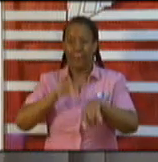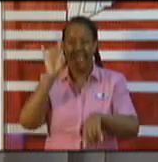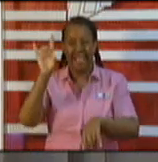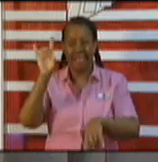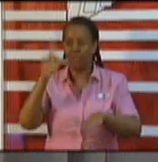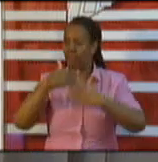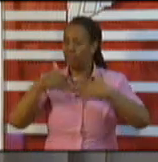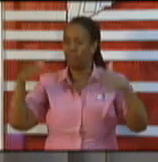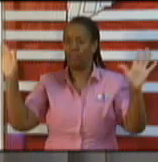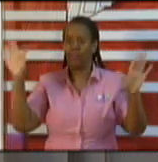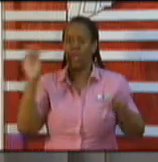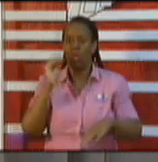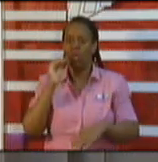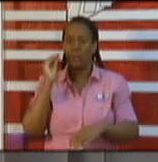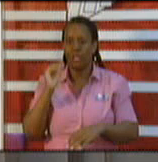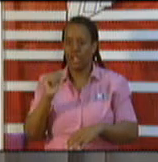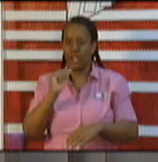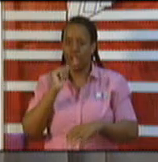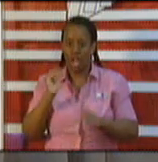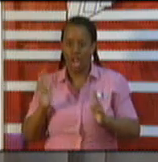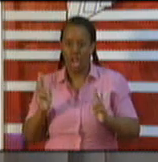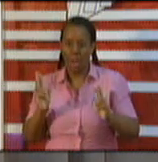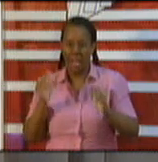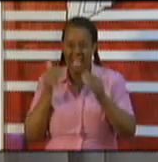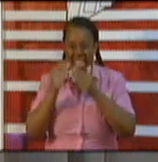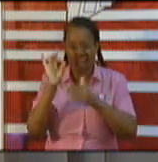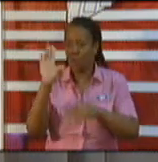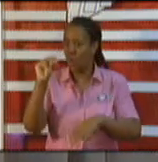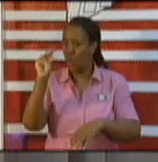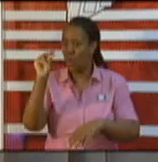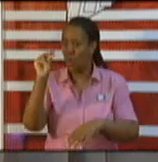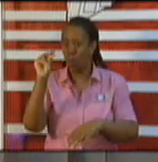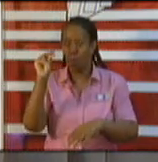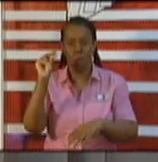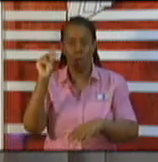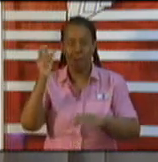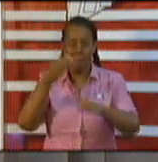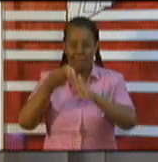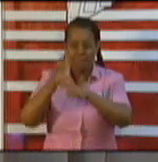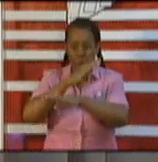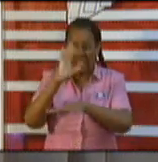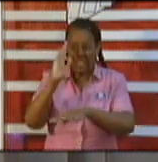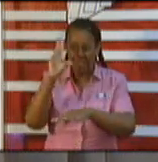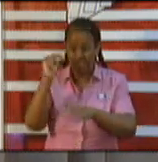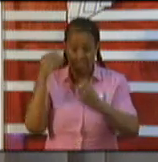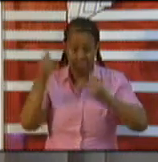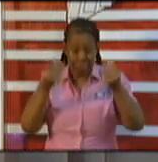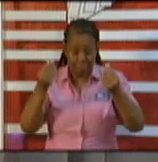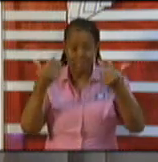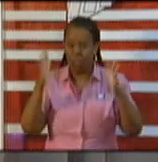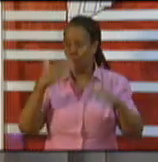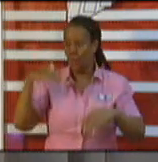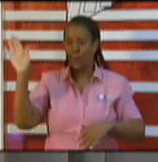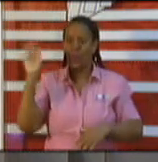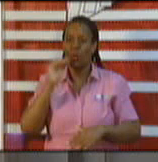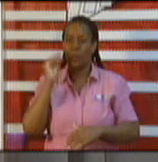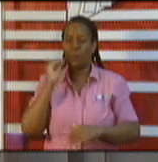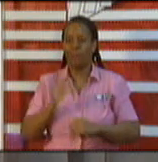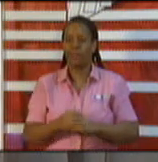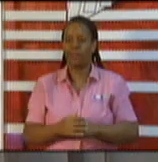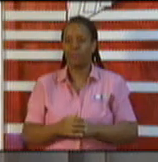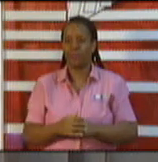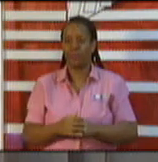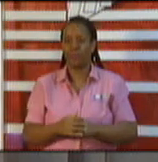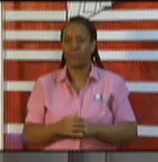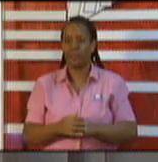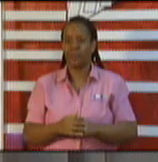to 8, get your drinks. People, we don't want to do these things. The bars are providing employment for a very important part